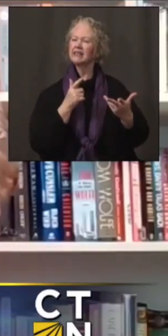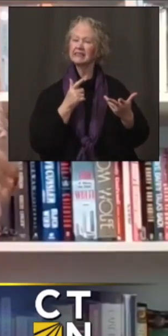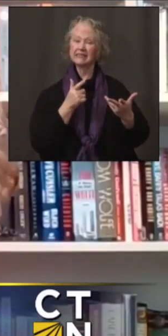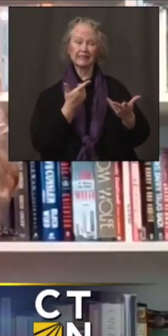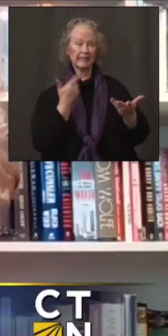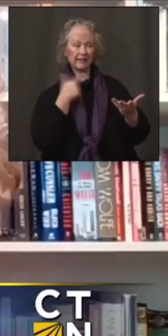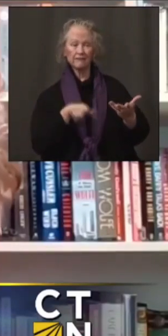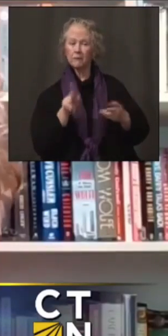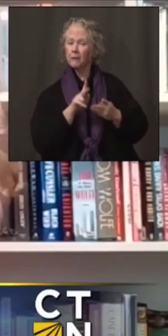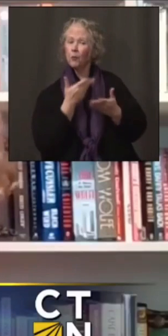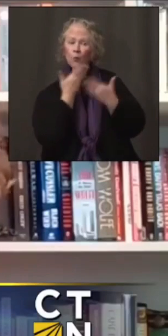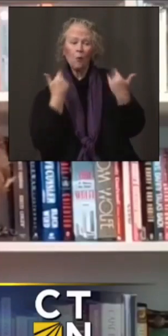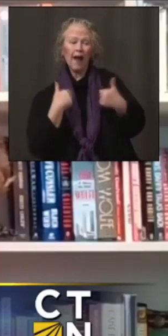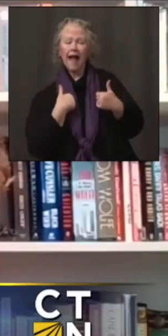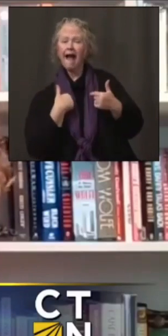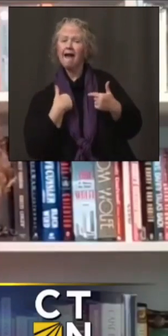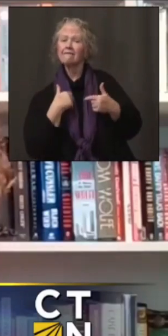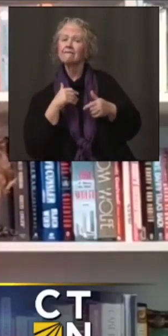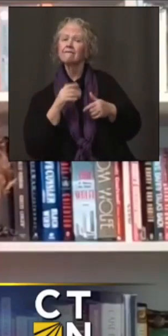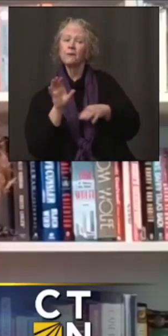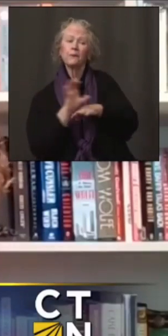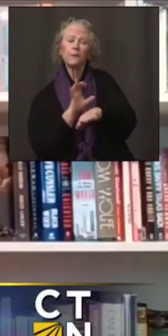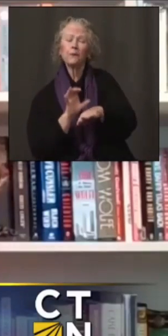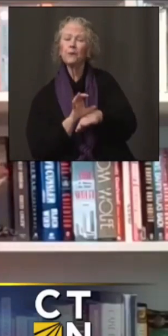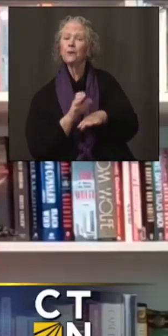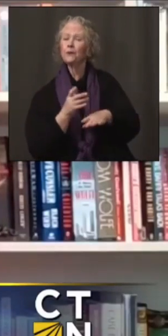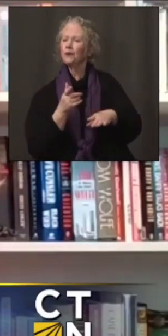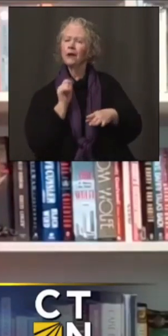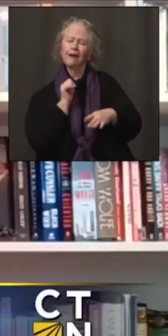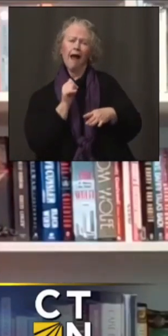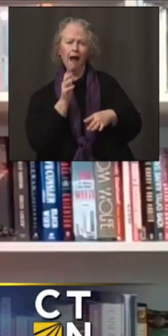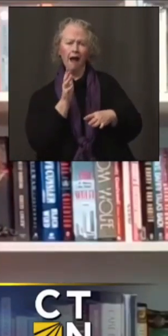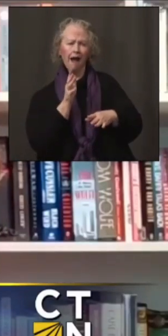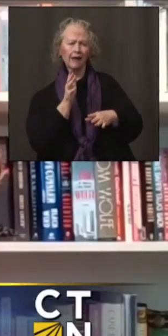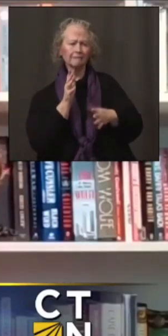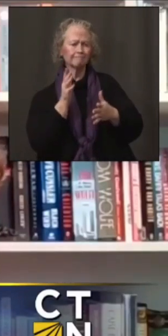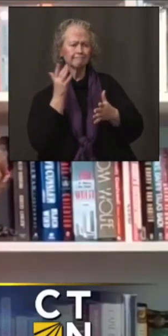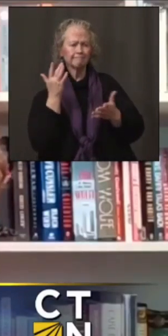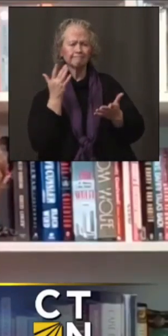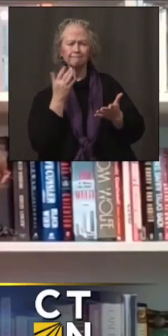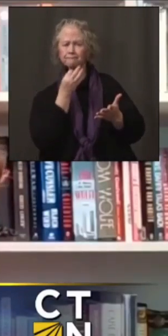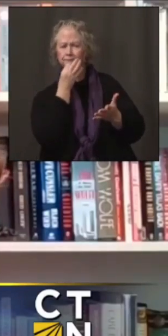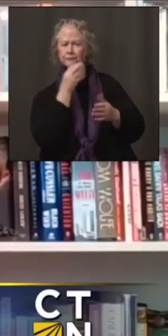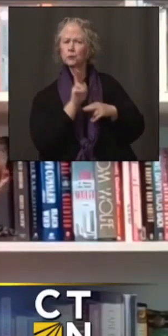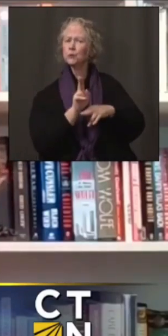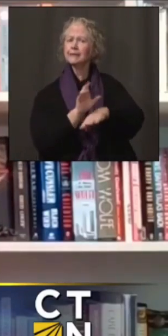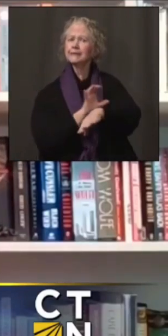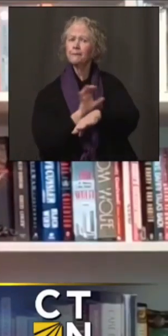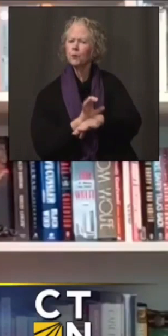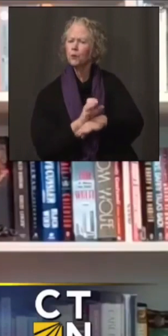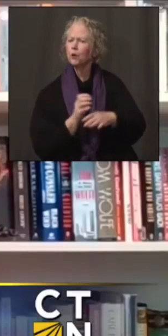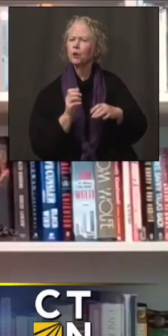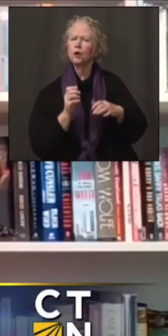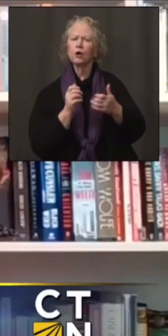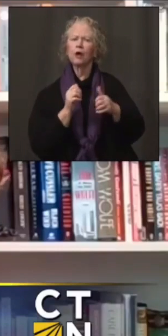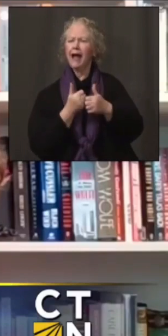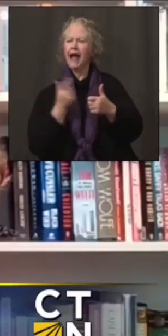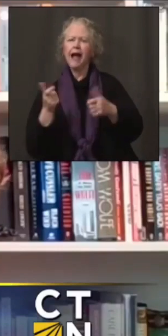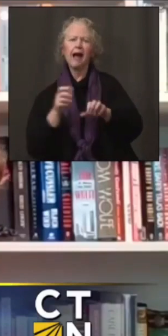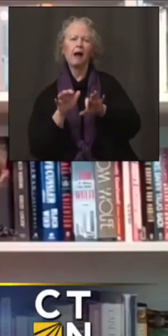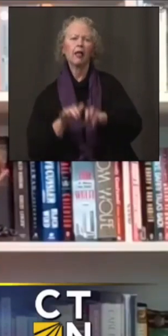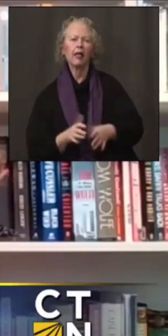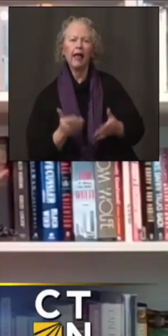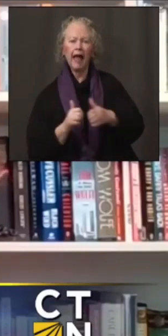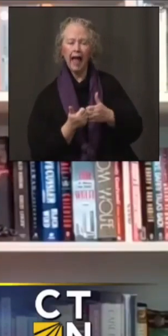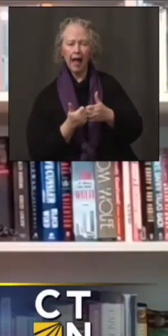technology is not a barrier to getting a vaccine appointment. All of the things that have historically prevented people from